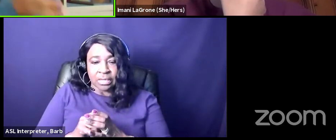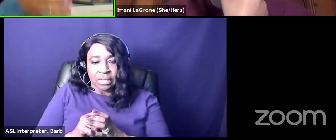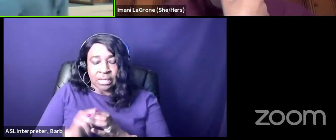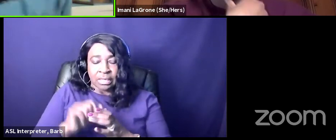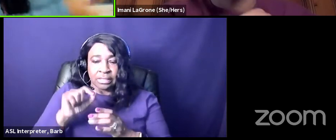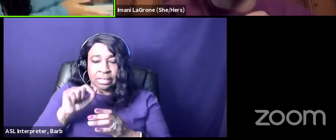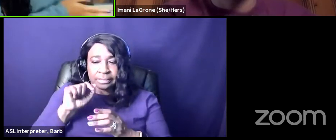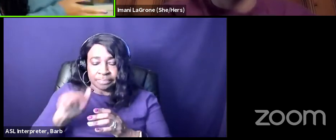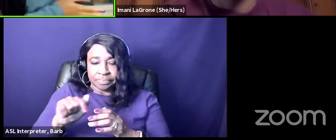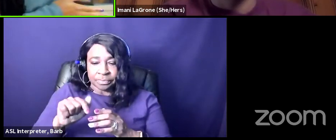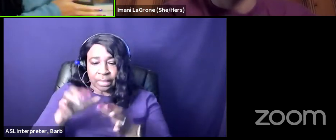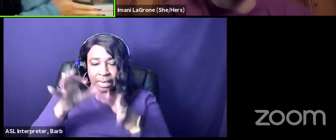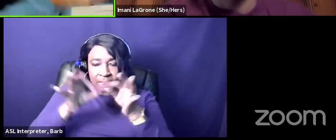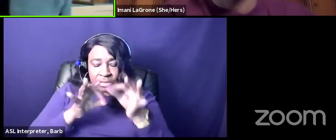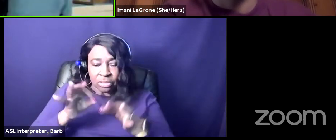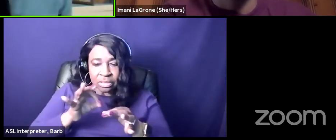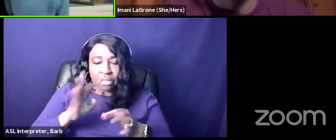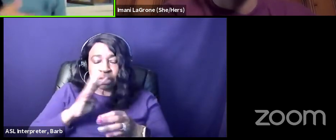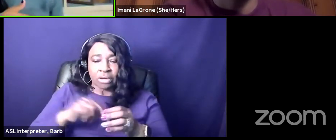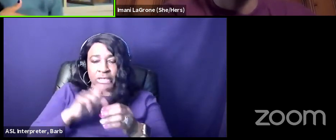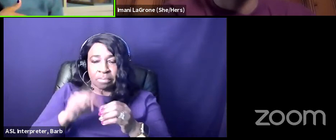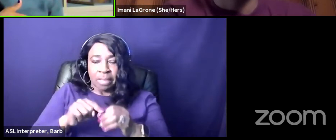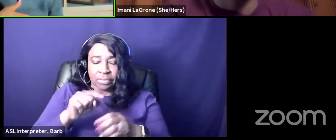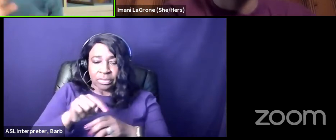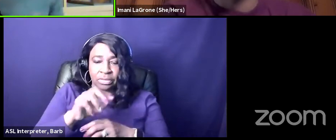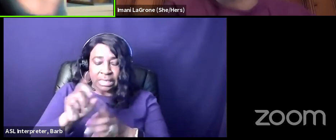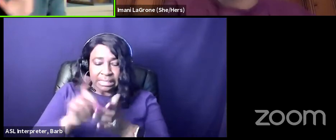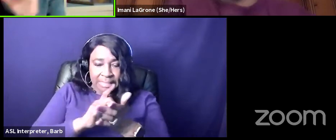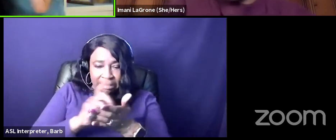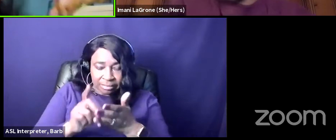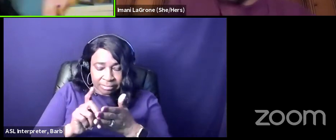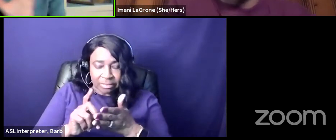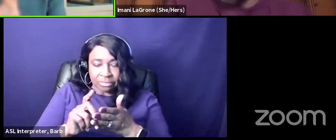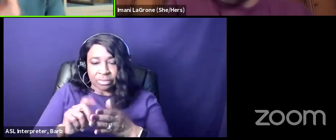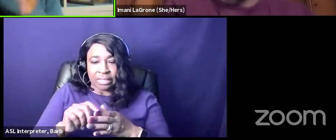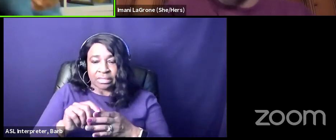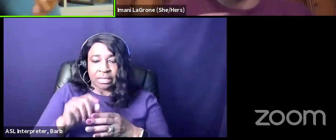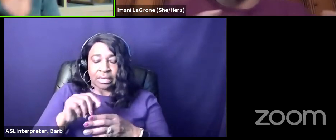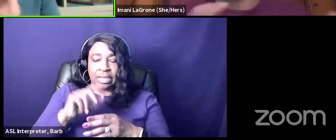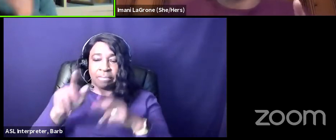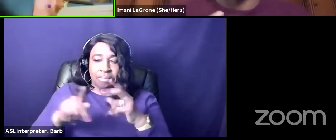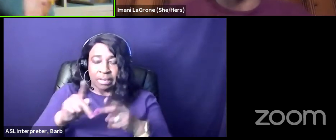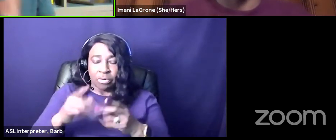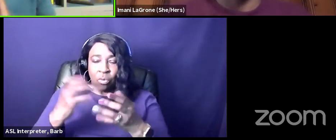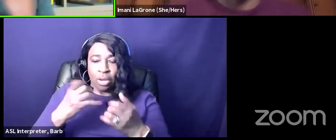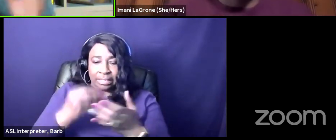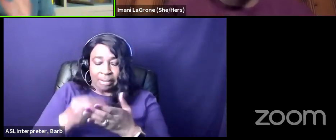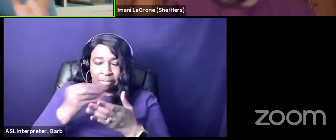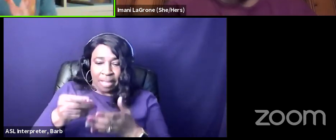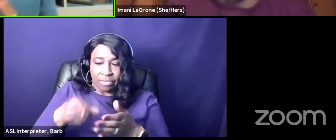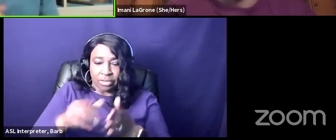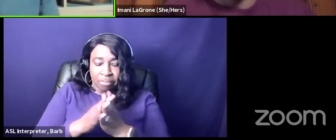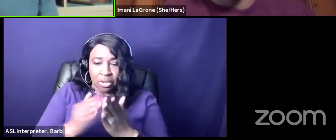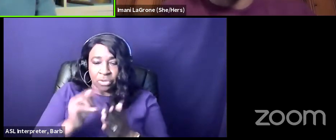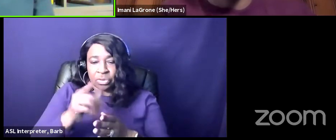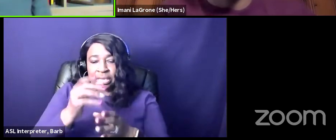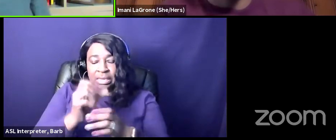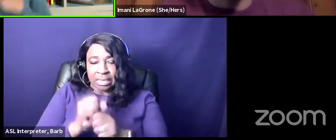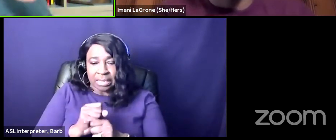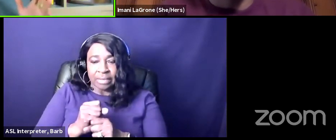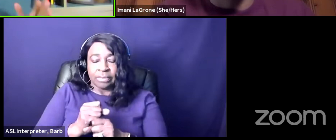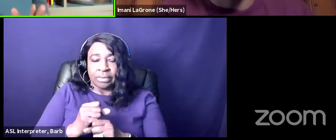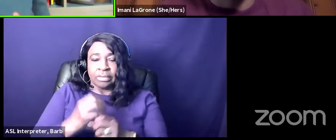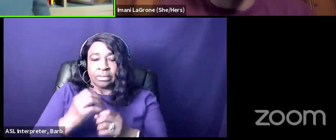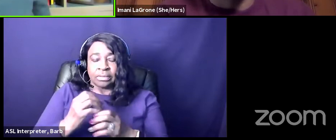and abolitionists would want to buy his books so you get like this complete hologram story and however you're reading it you understand